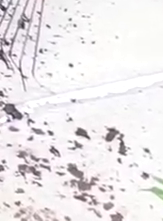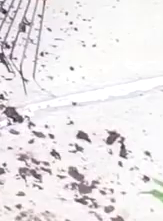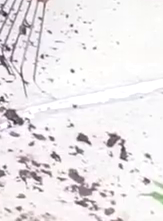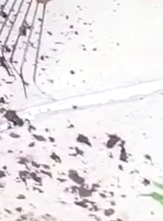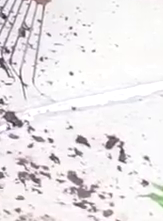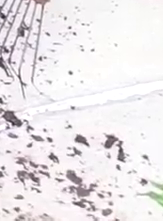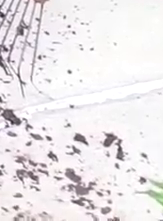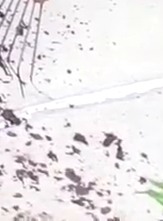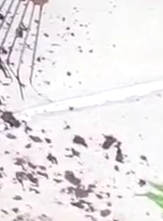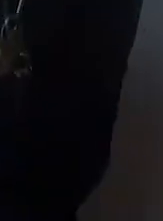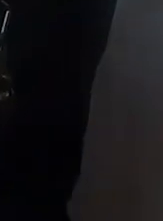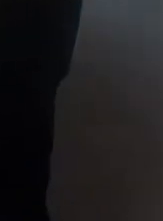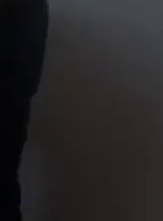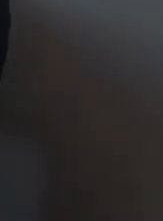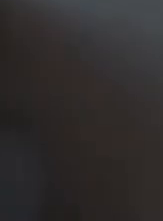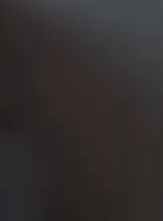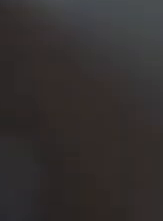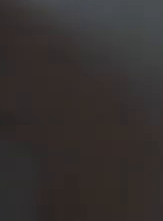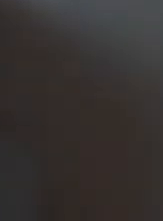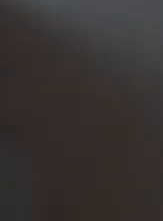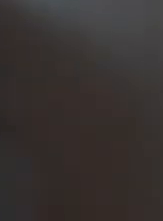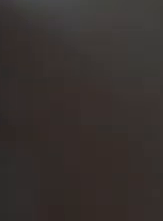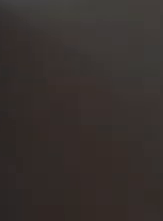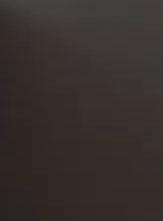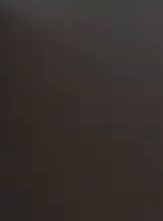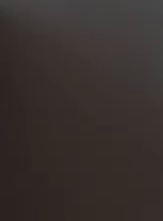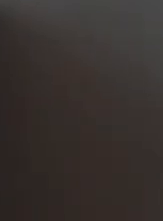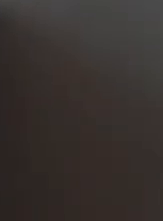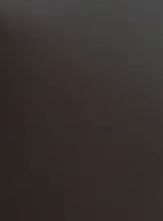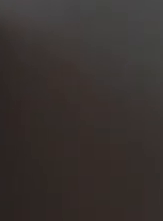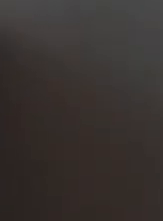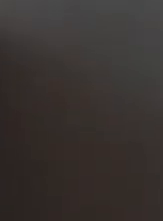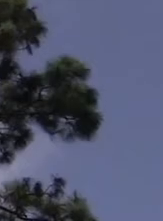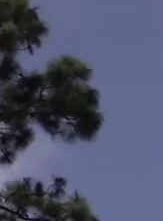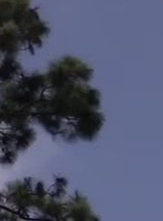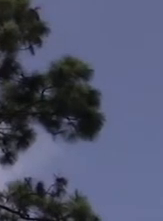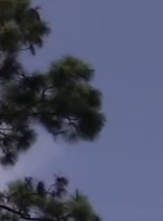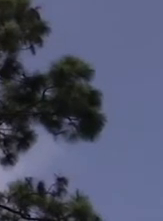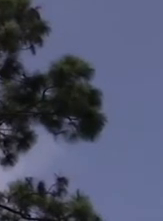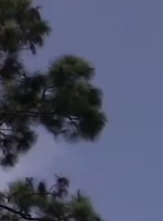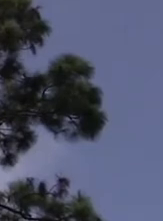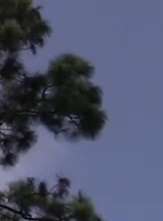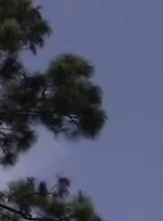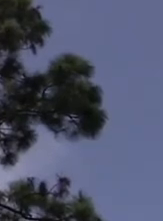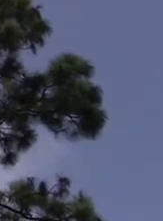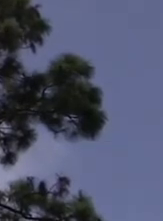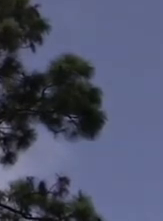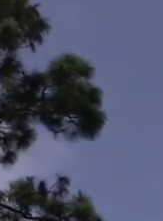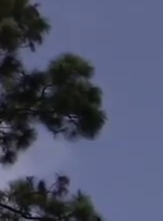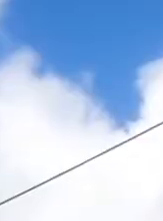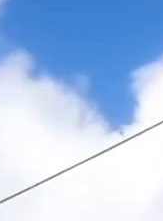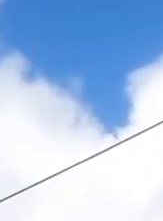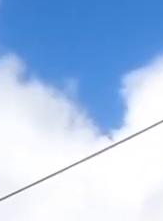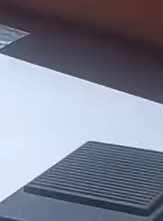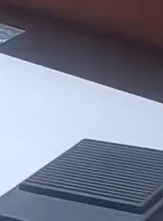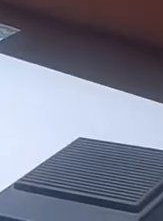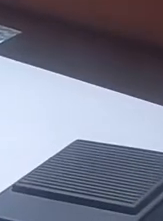color and friendly vibes. We also have a team that maintains those buildings, and they also set up city events, too.